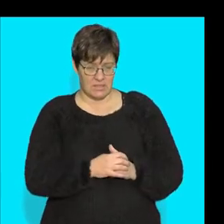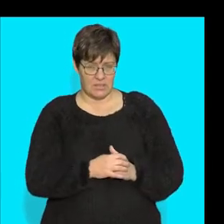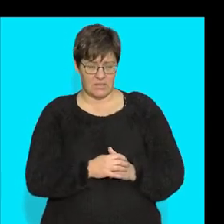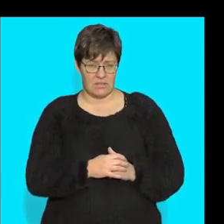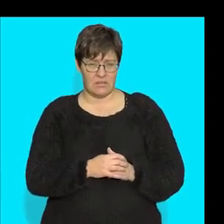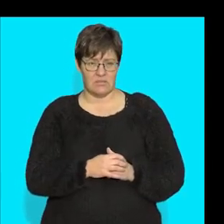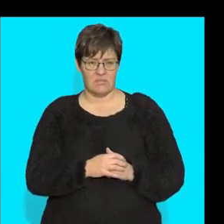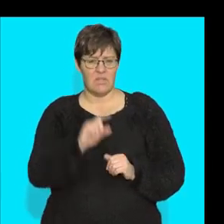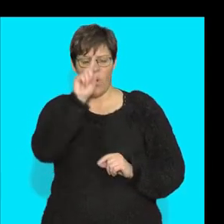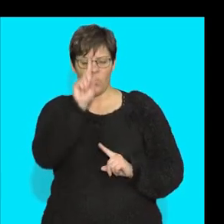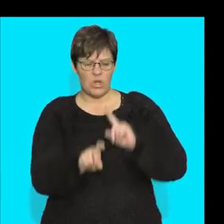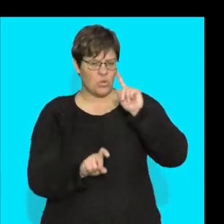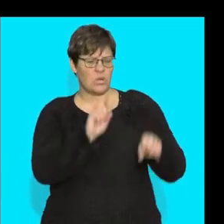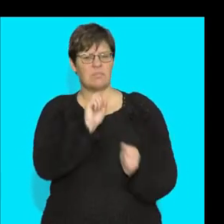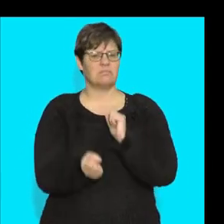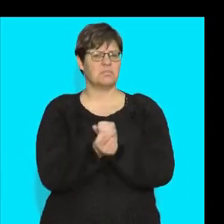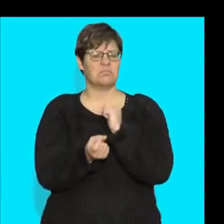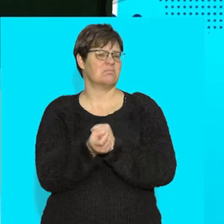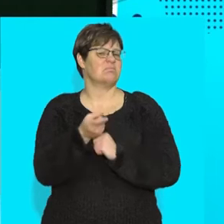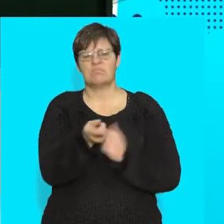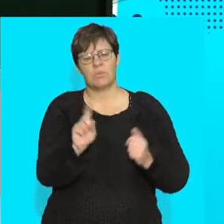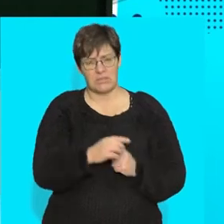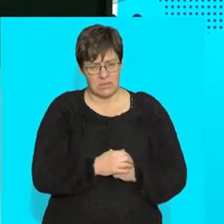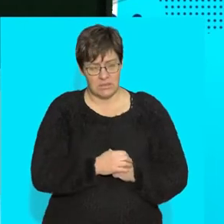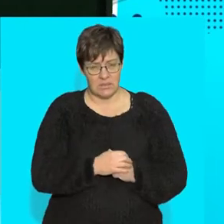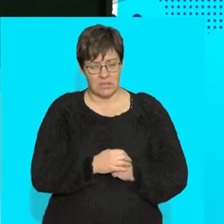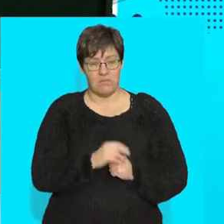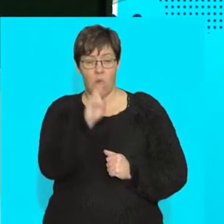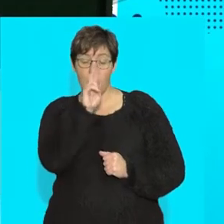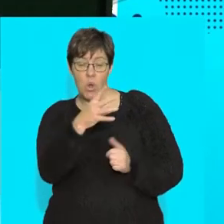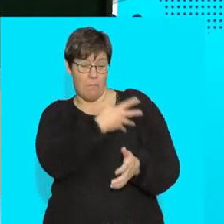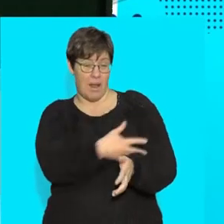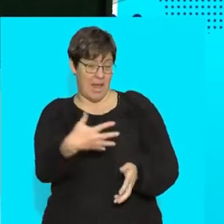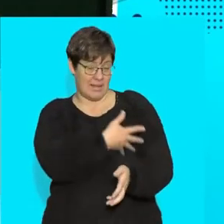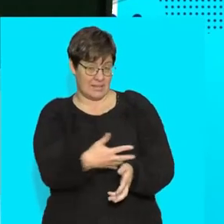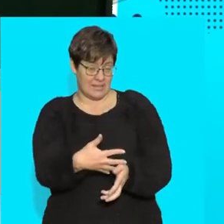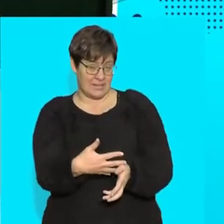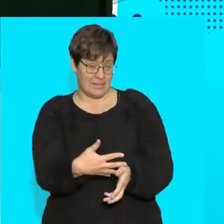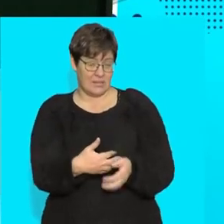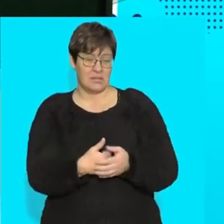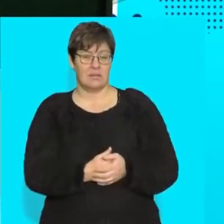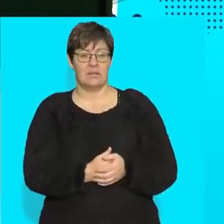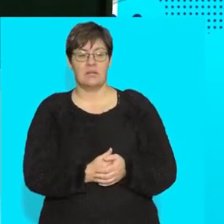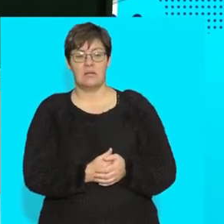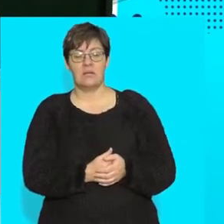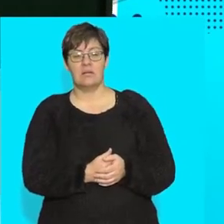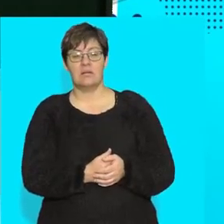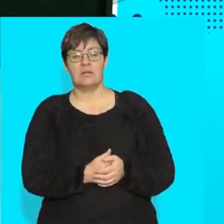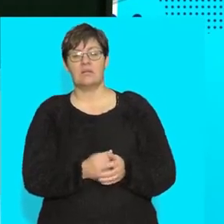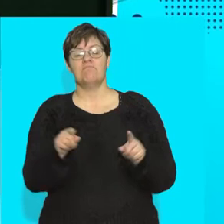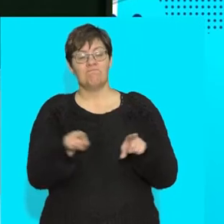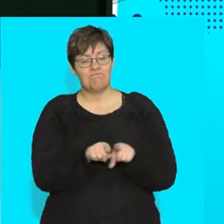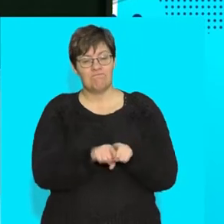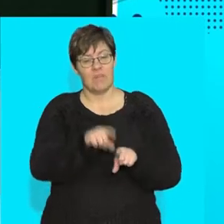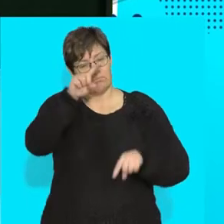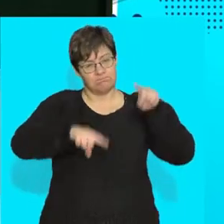What kind of questions can we ask on this? When we look at the blood, the one thing we also, in a way, look at is